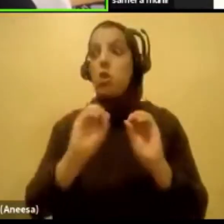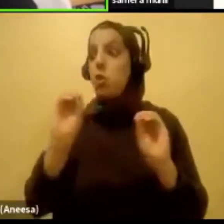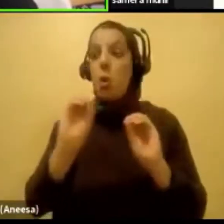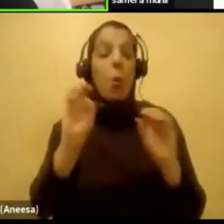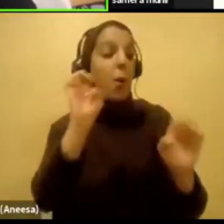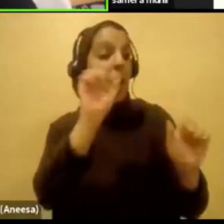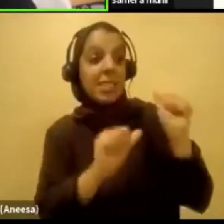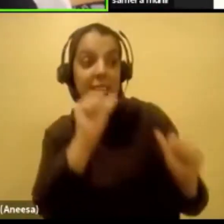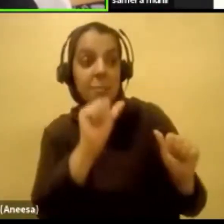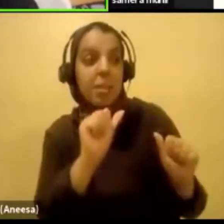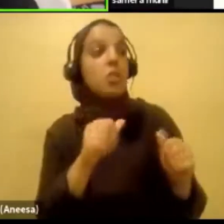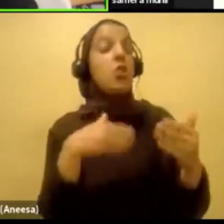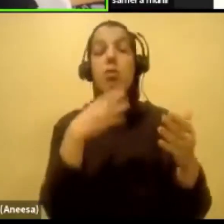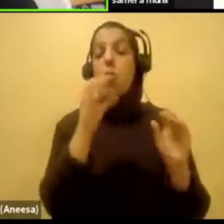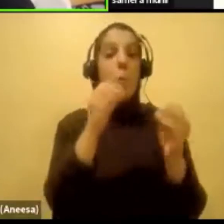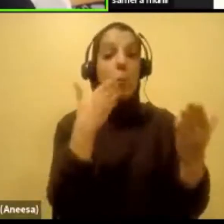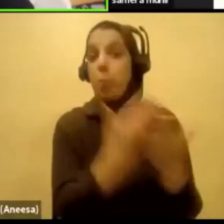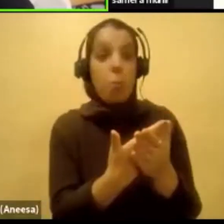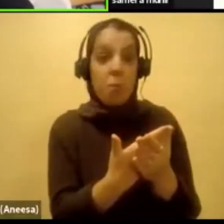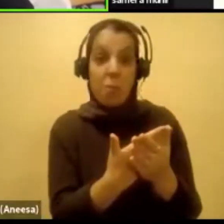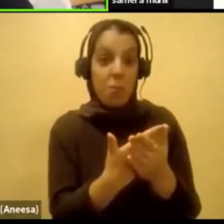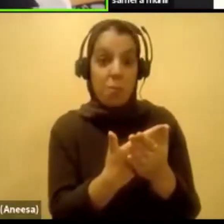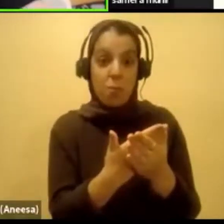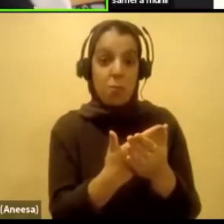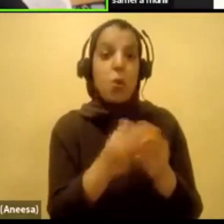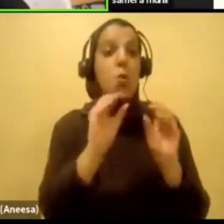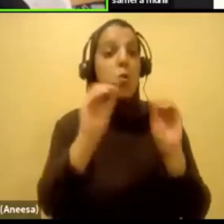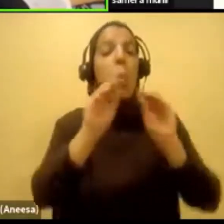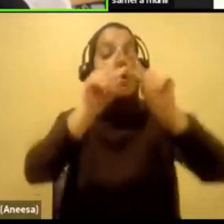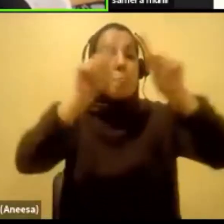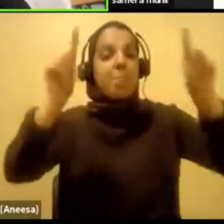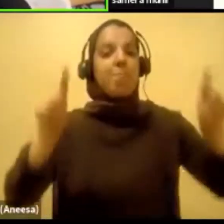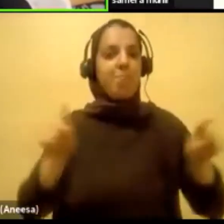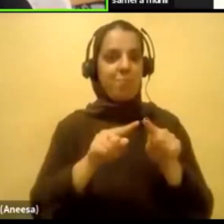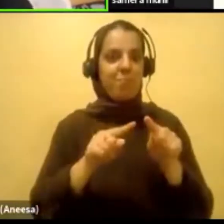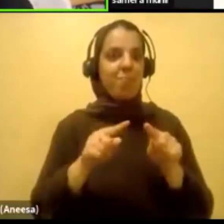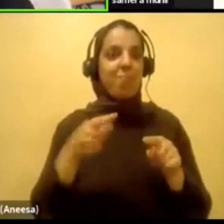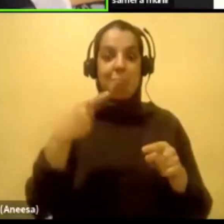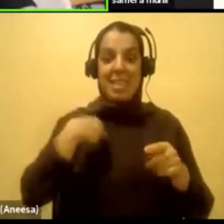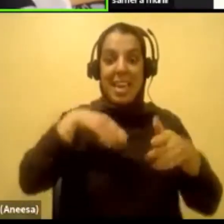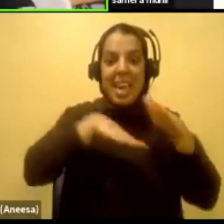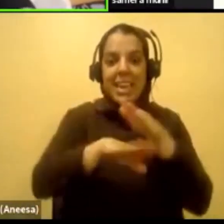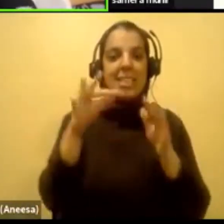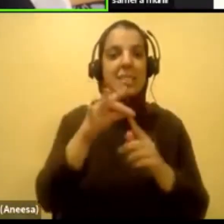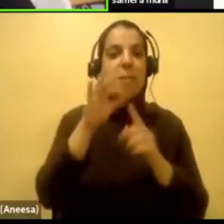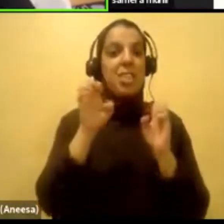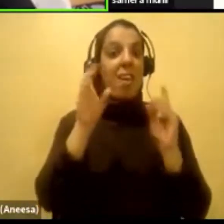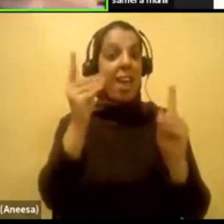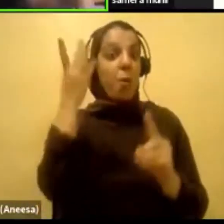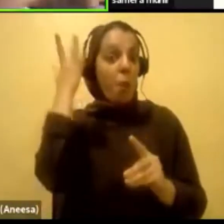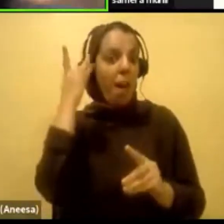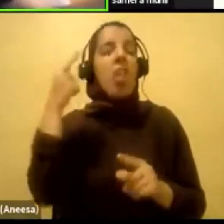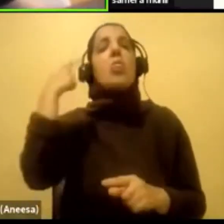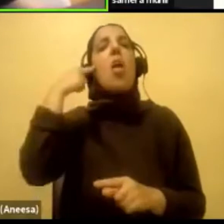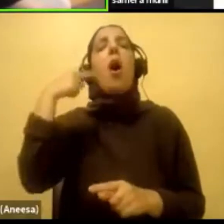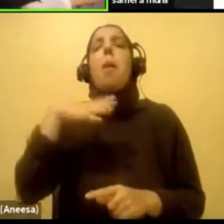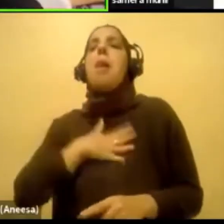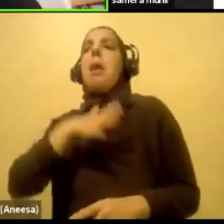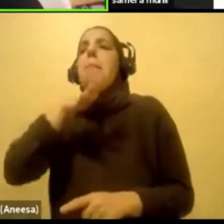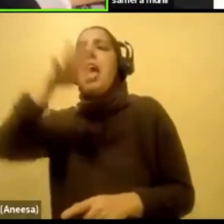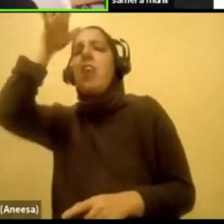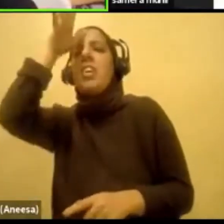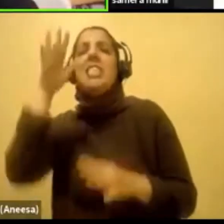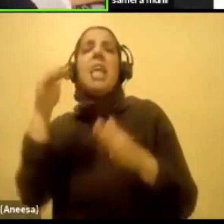documentation that I needed to be in special education. But because they knew my parents were immigrants and that maybe they didn't have time to help me study, they threw me in special